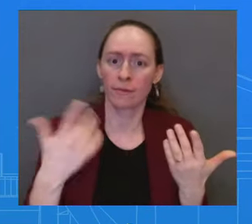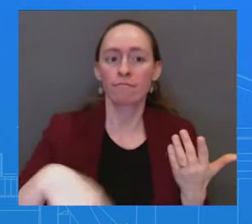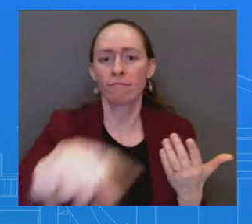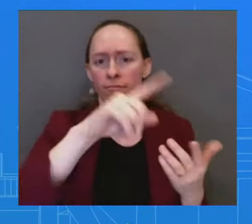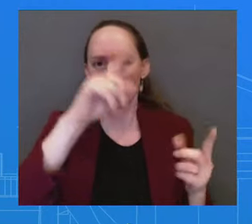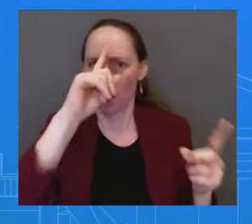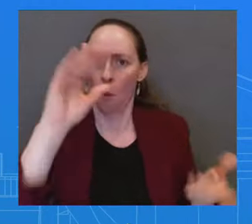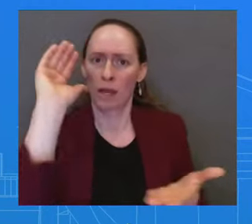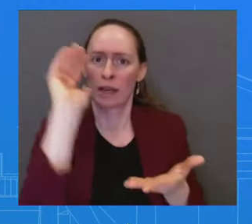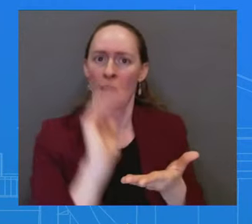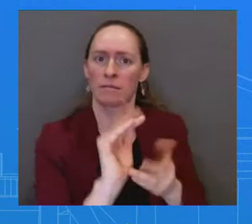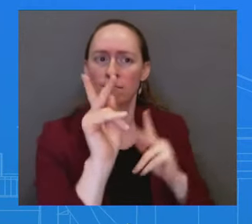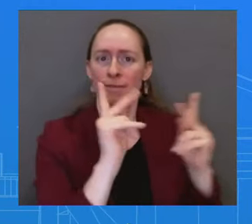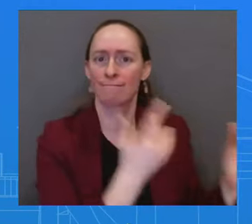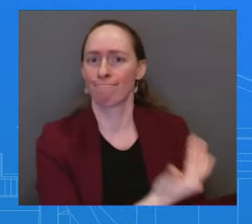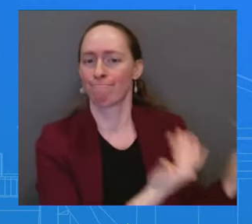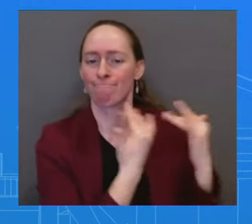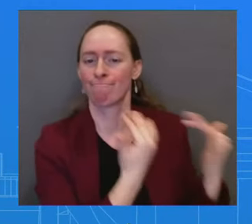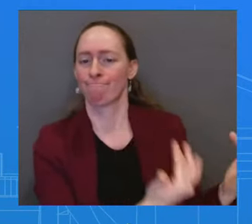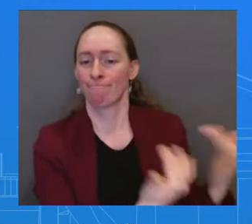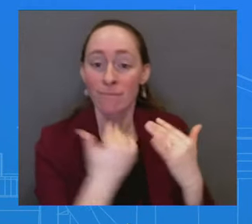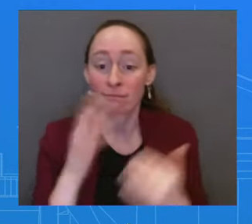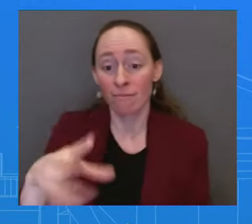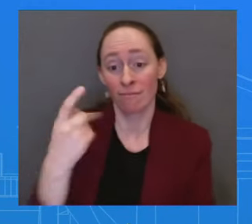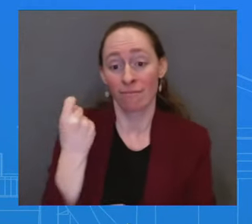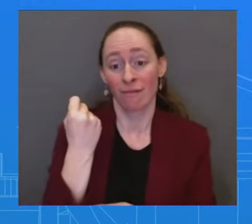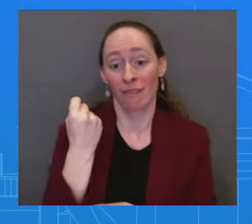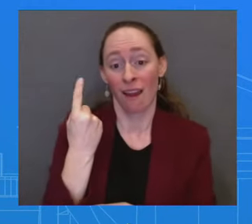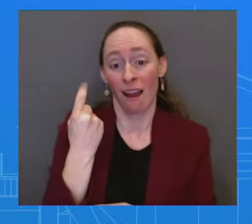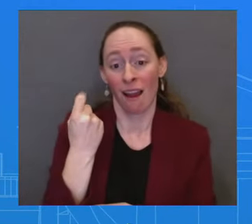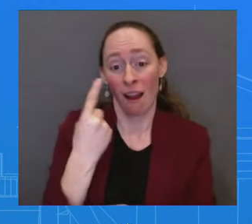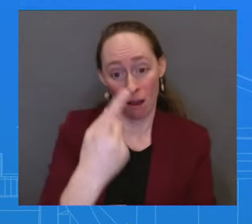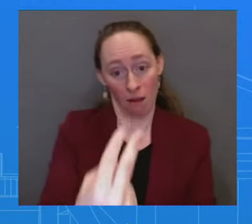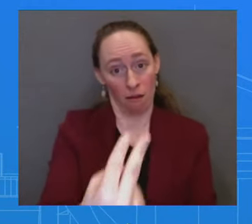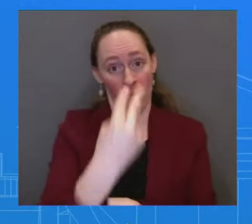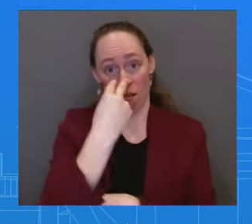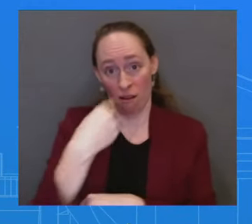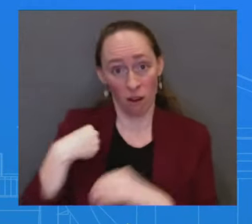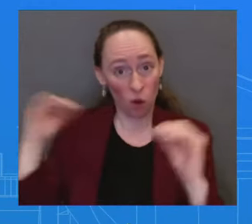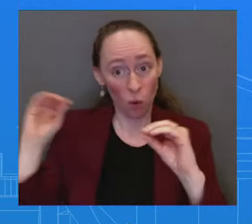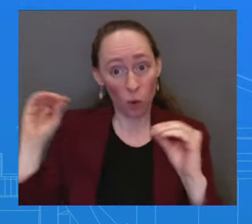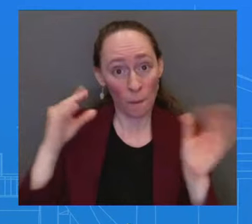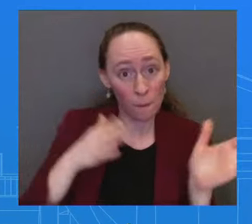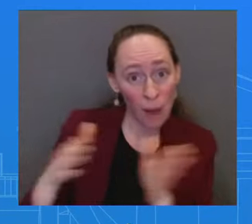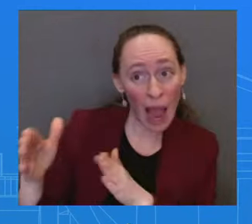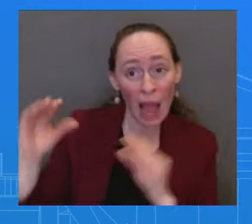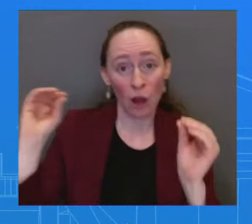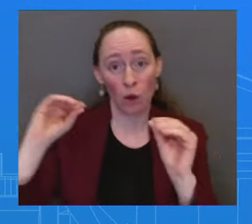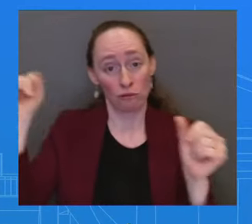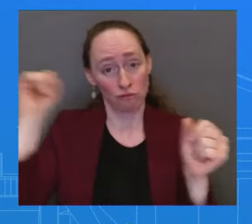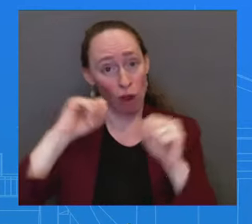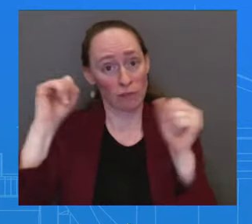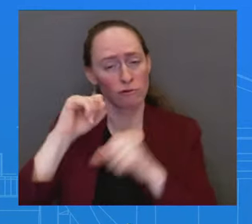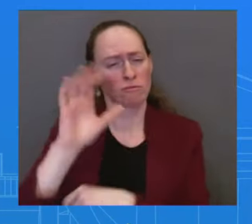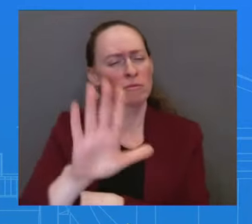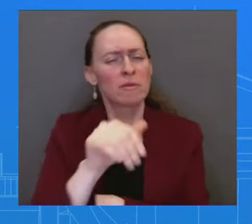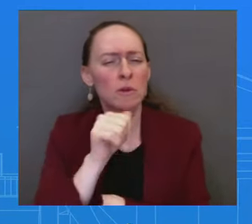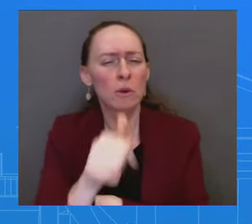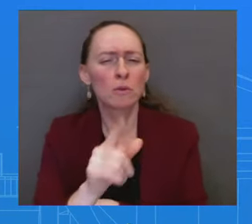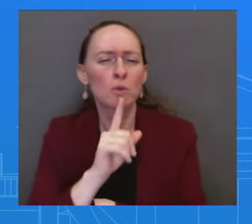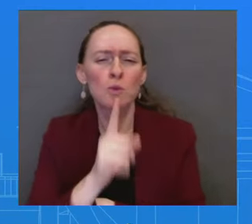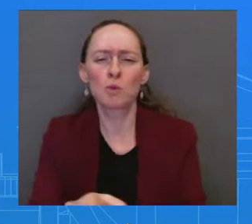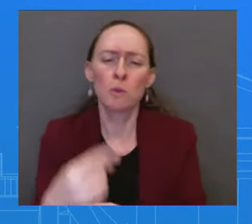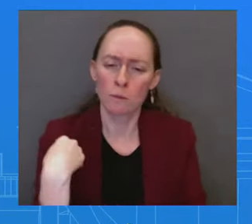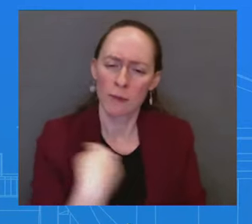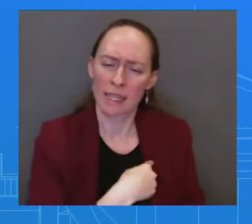or a strategy or we're not taking this seriously is just not borne out by the facts. And, you know, again, if the folks on the House Republican side